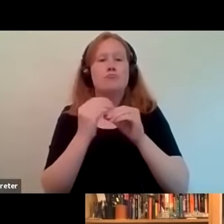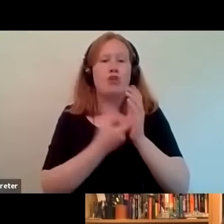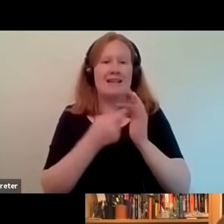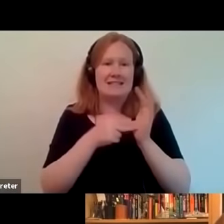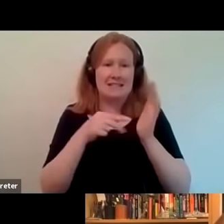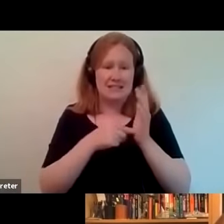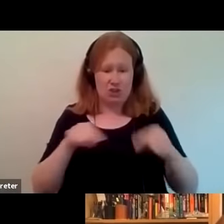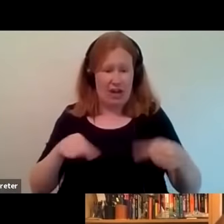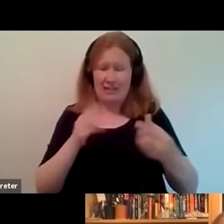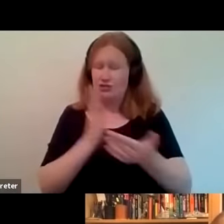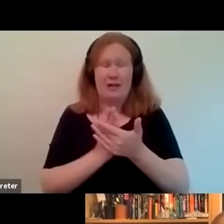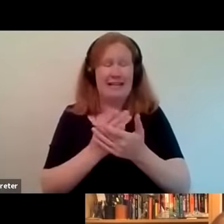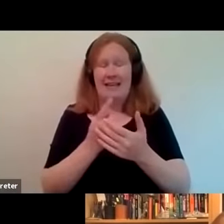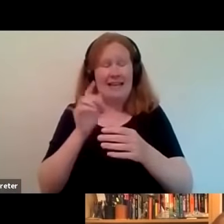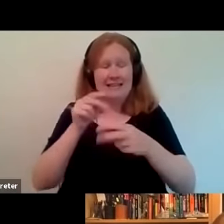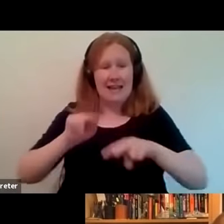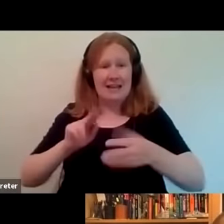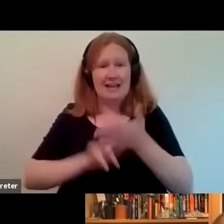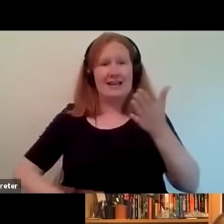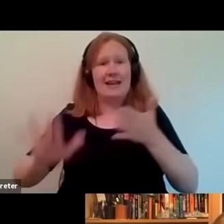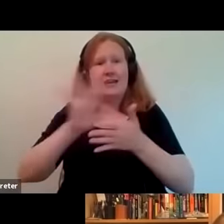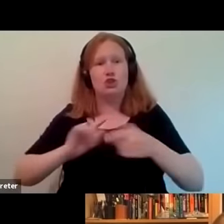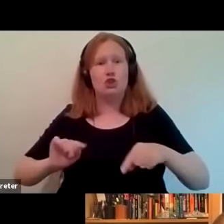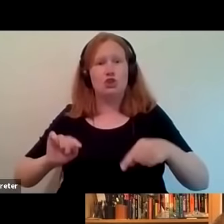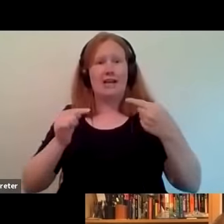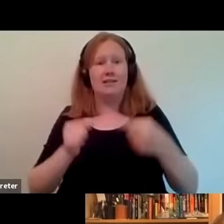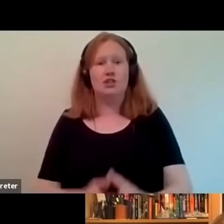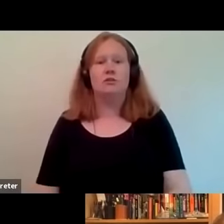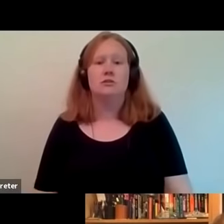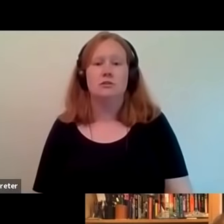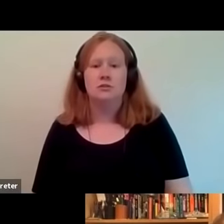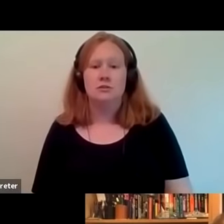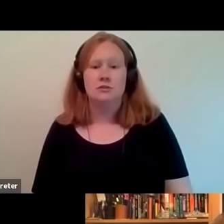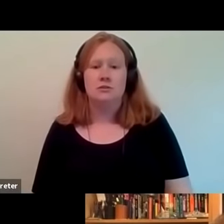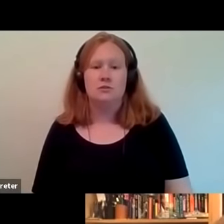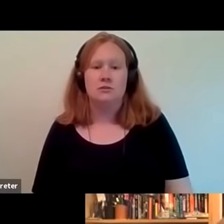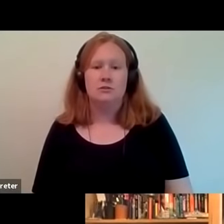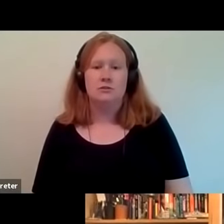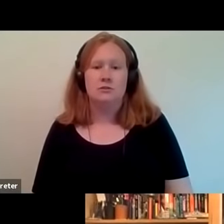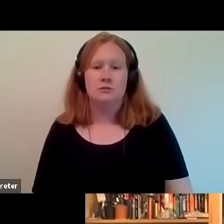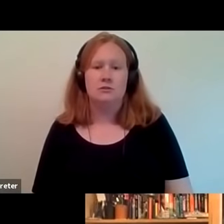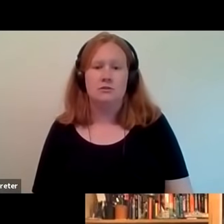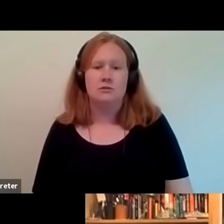nationally thank you um